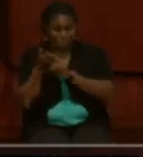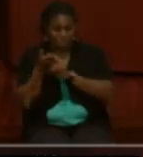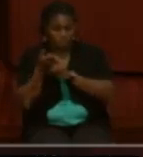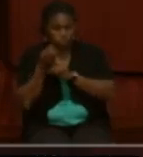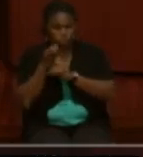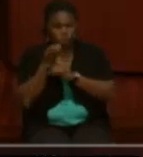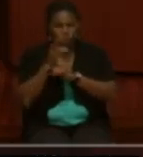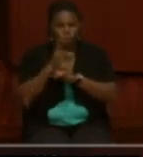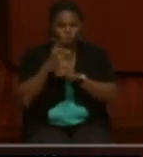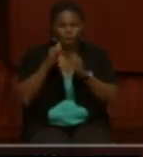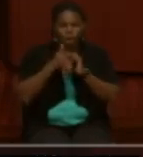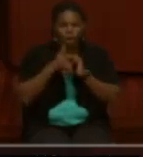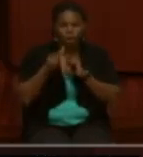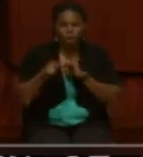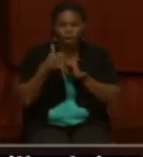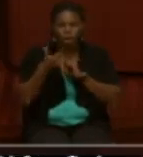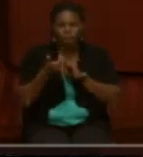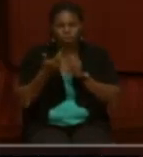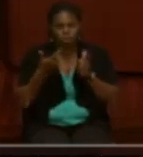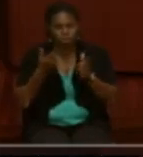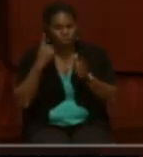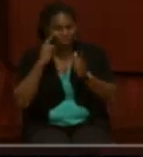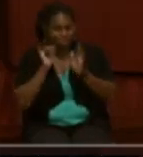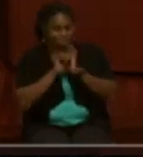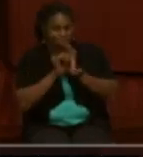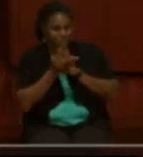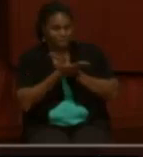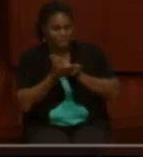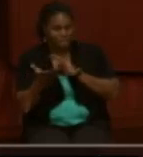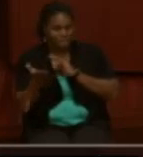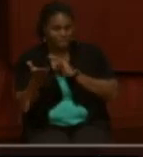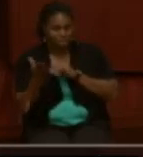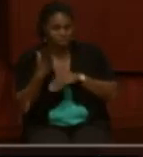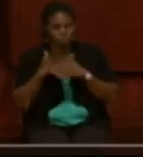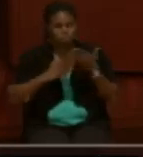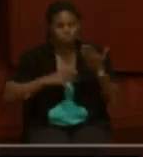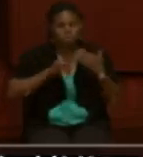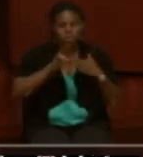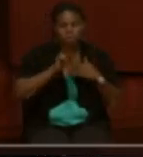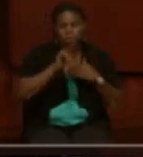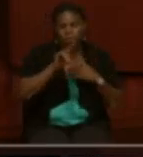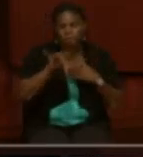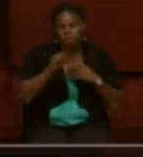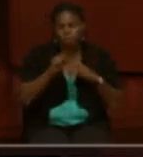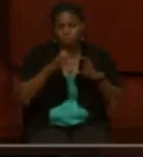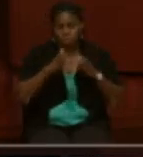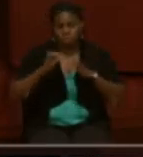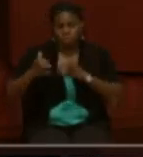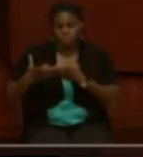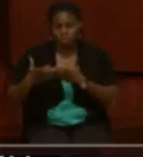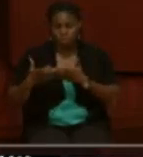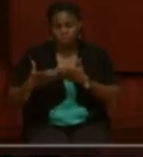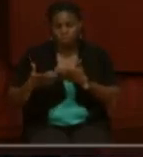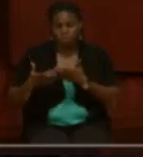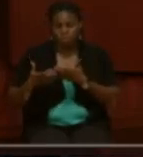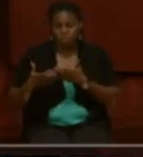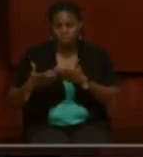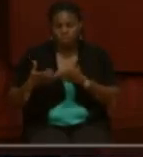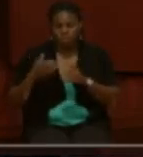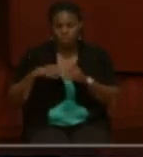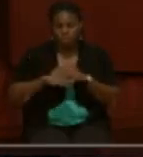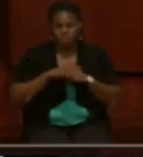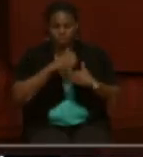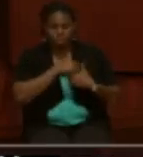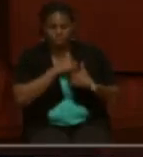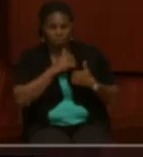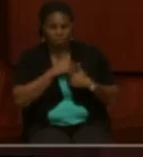how others were identifying them. There were some units in the Union Army, actually in the Union and Confederate Army, that